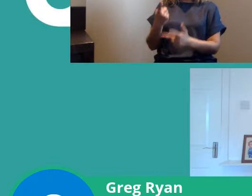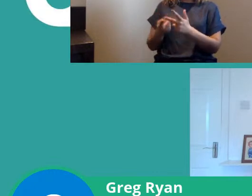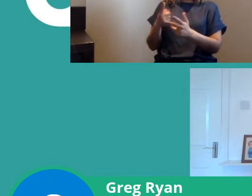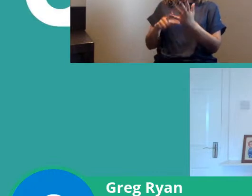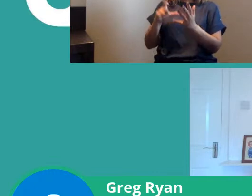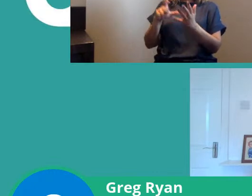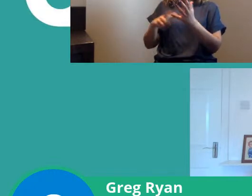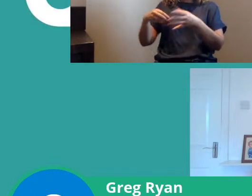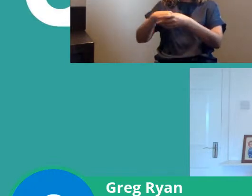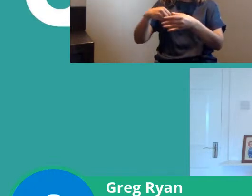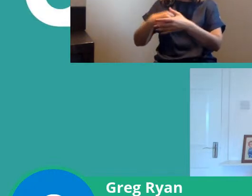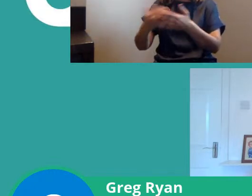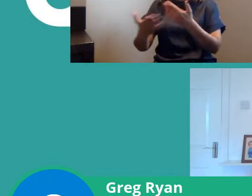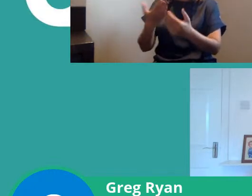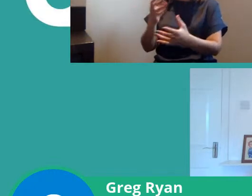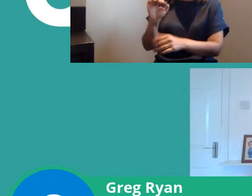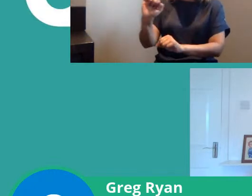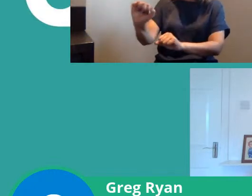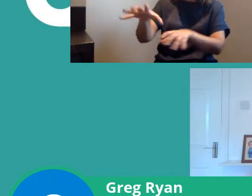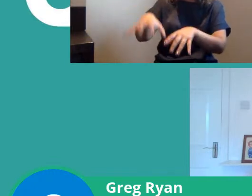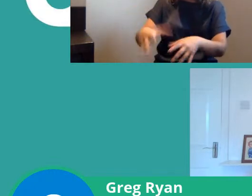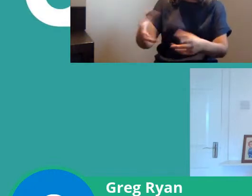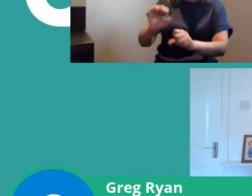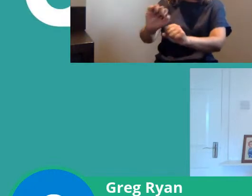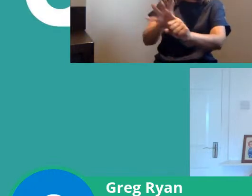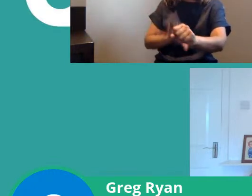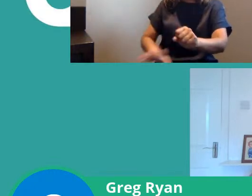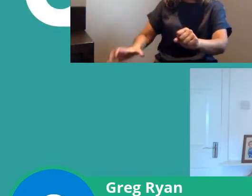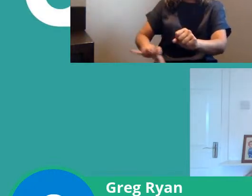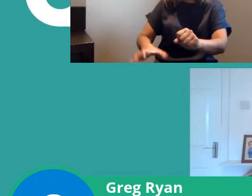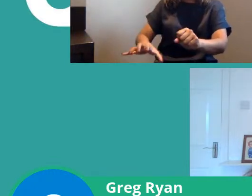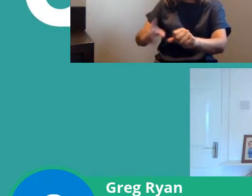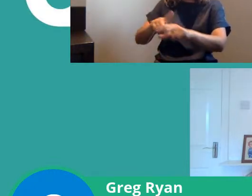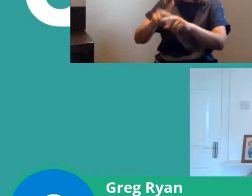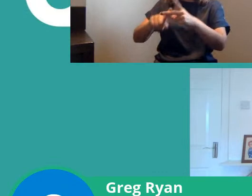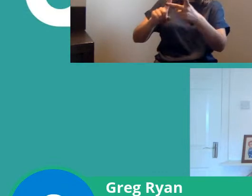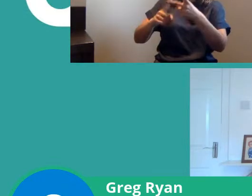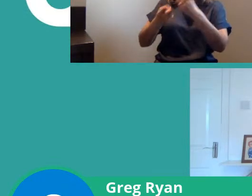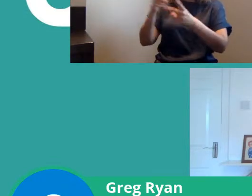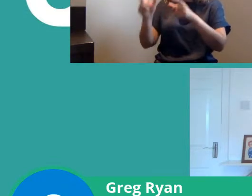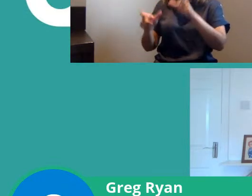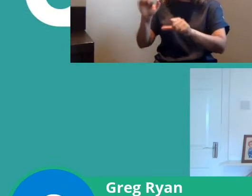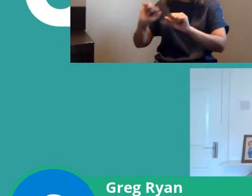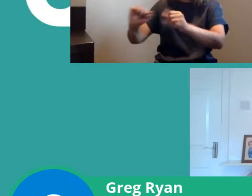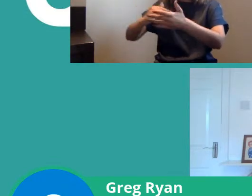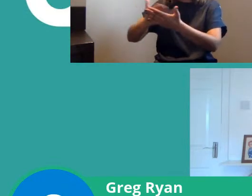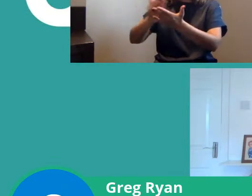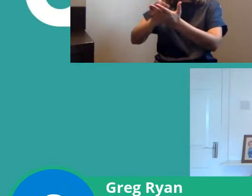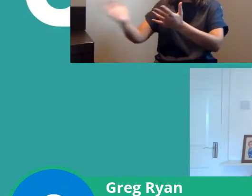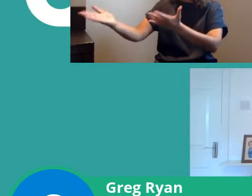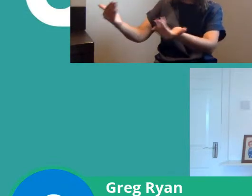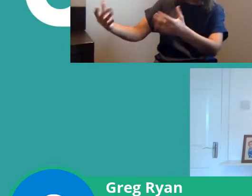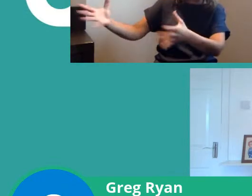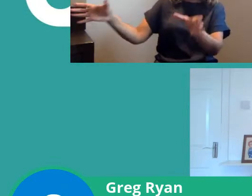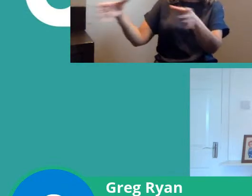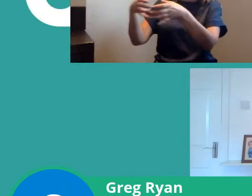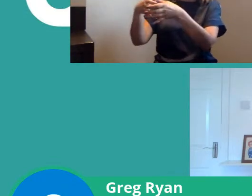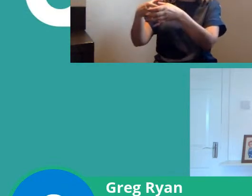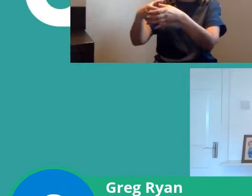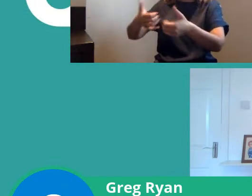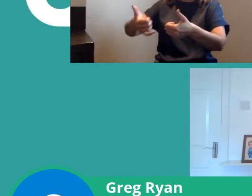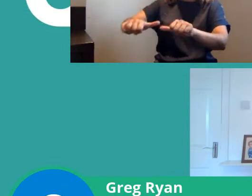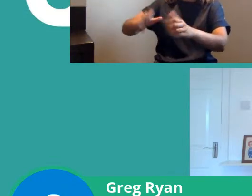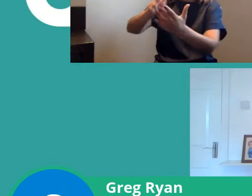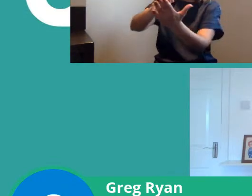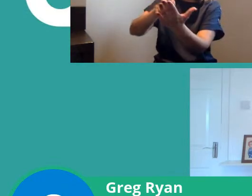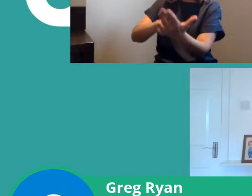whether it's from your branch your region other people you know in your sector try to sign up in